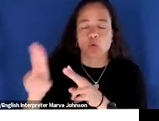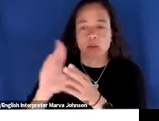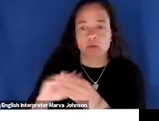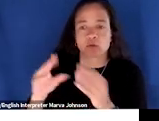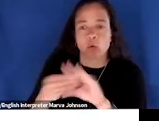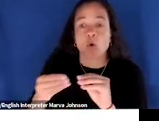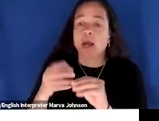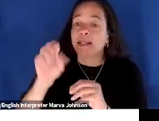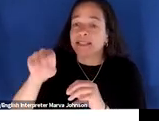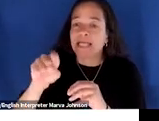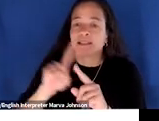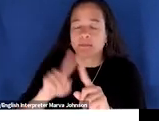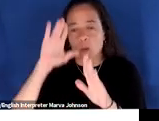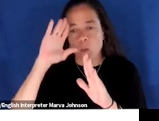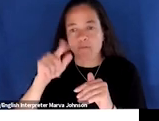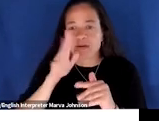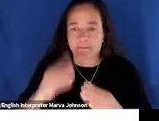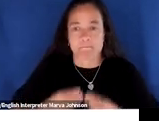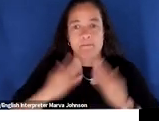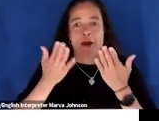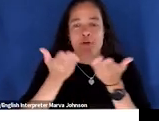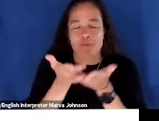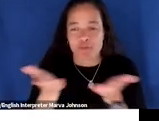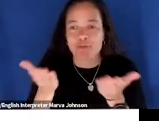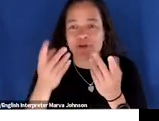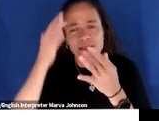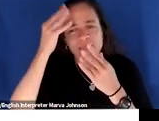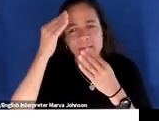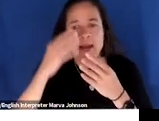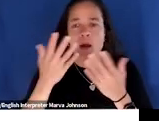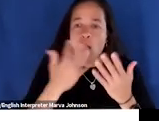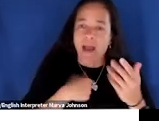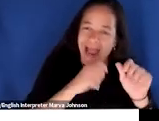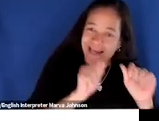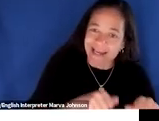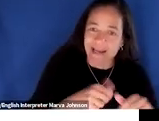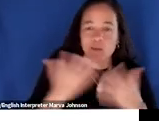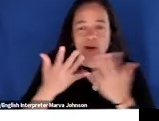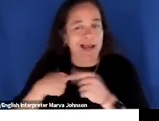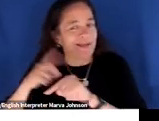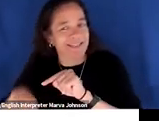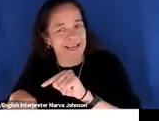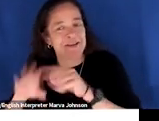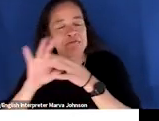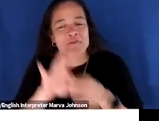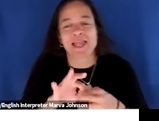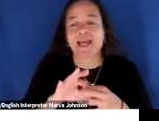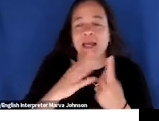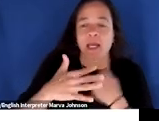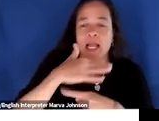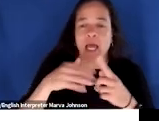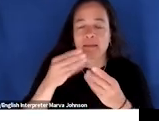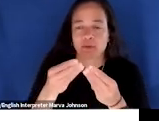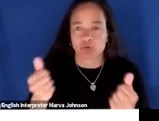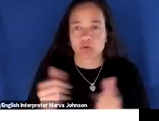inspiring to you to just kind of think about again this kind of do's and don'ts when it comes to uh climate solutions and